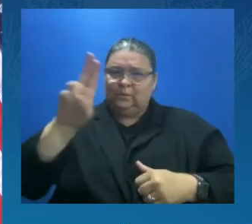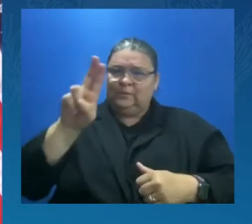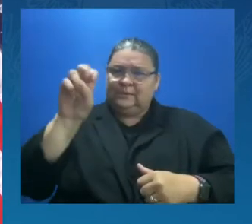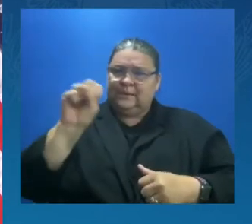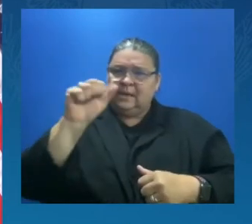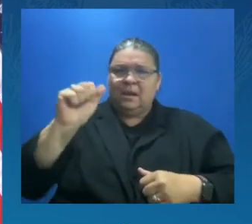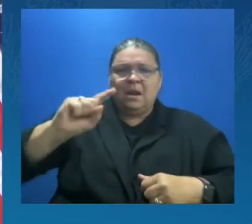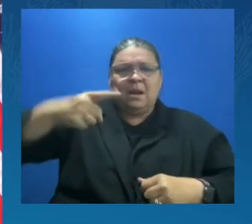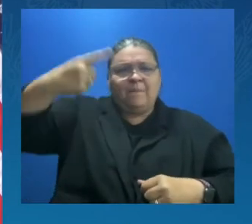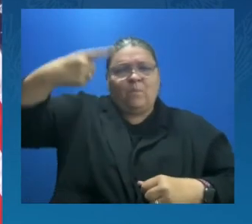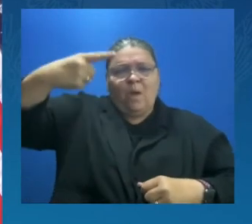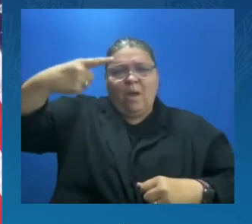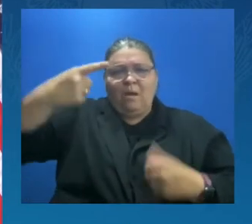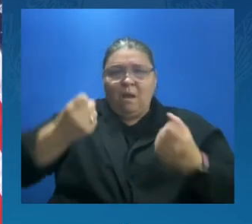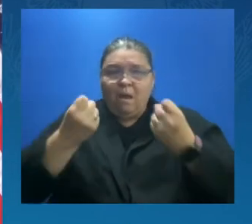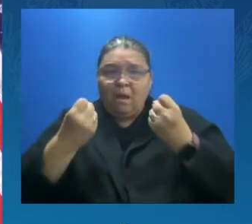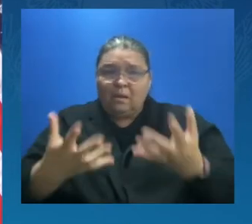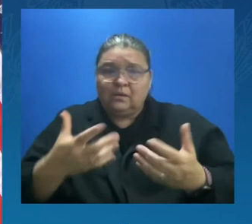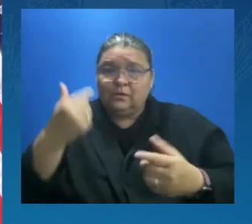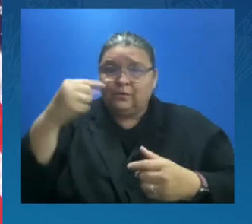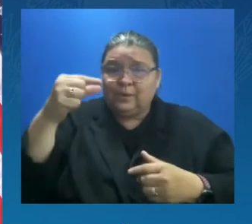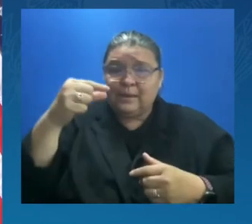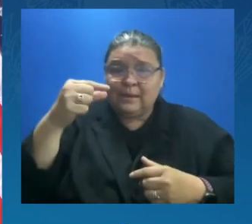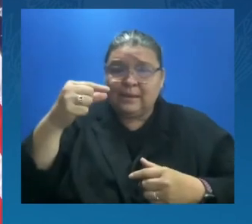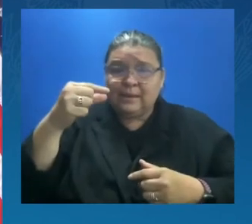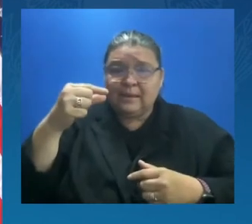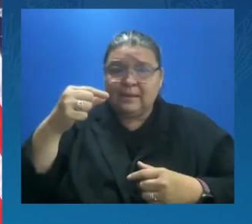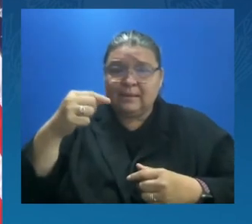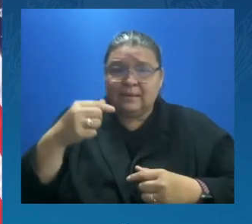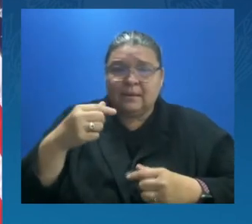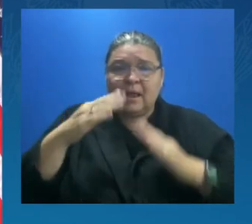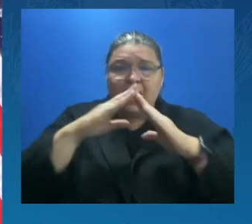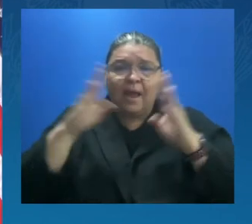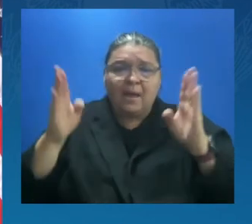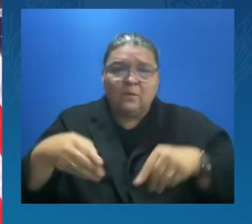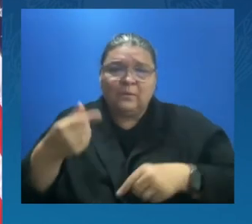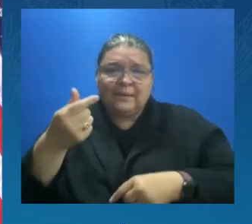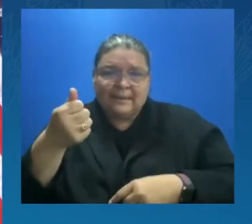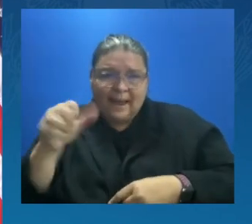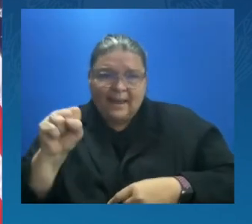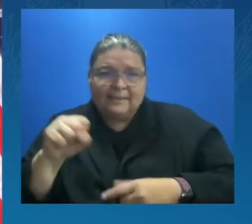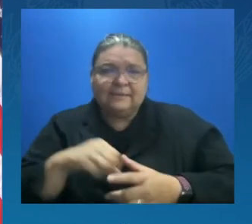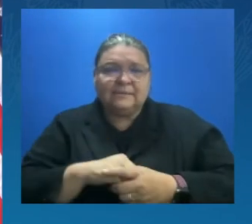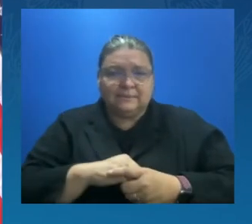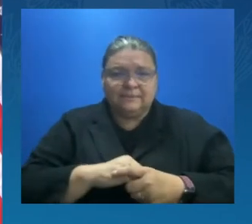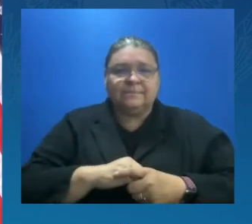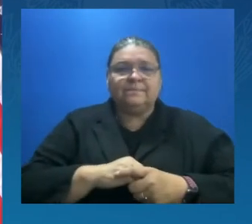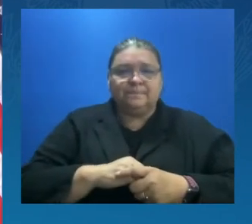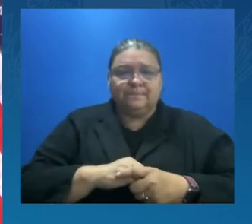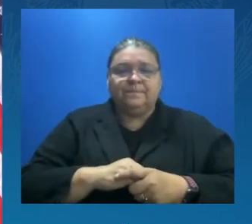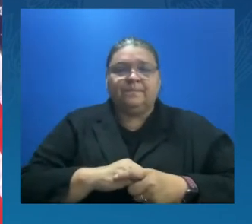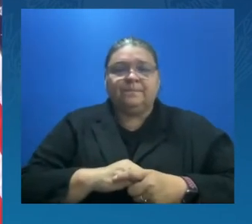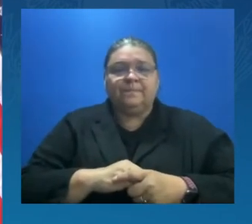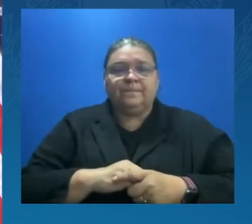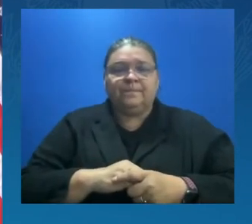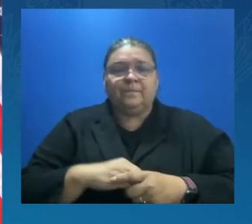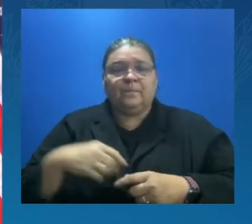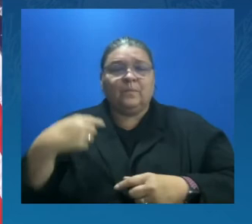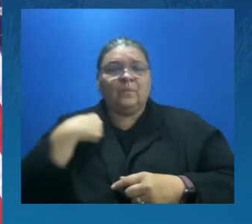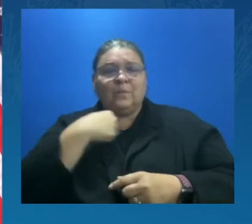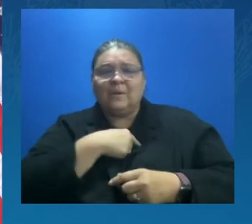to address that, we have invested tens of billions of dollars to put more electric vehicles on the road.